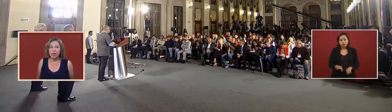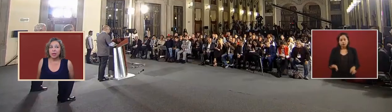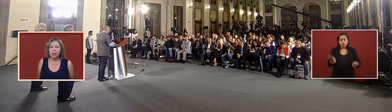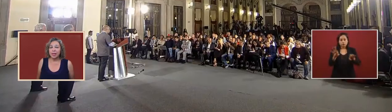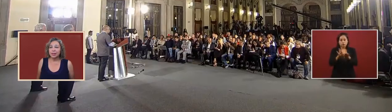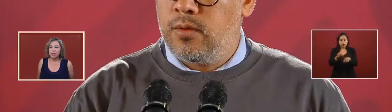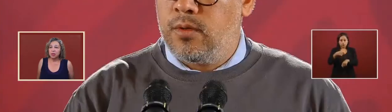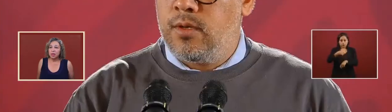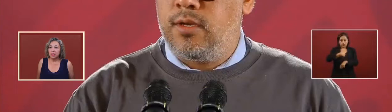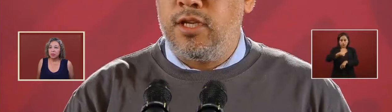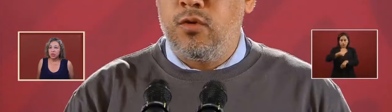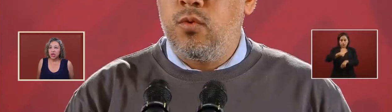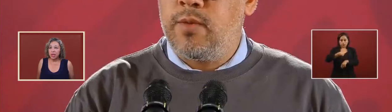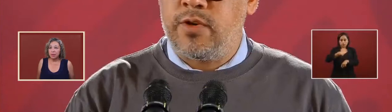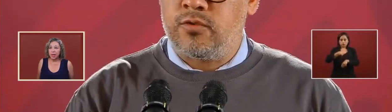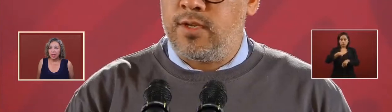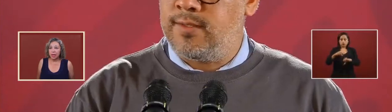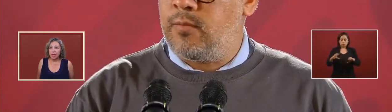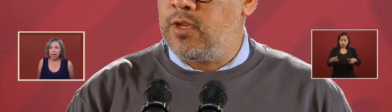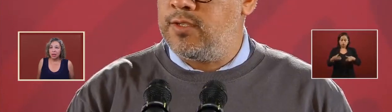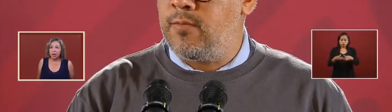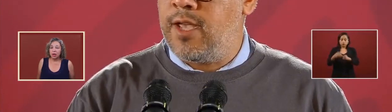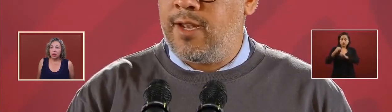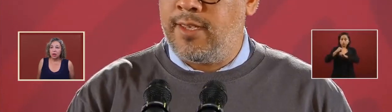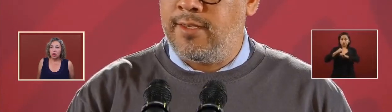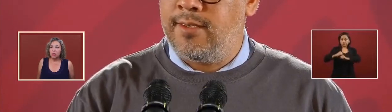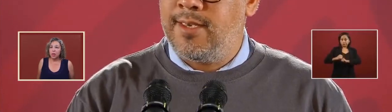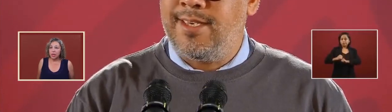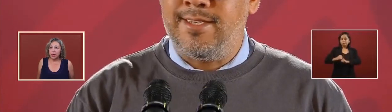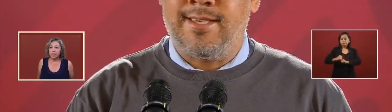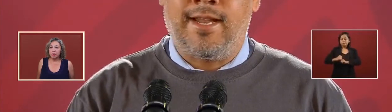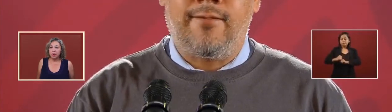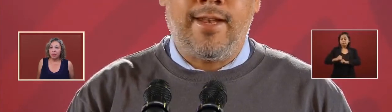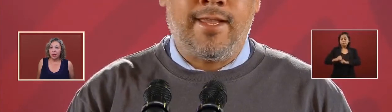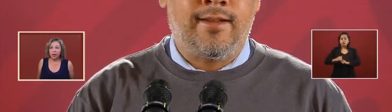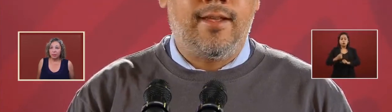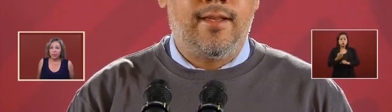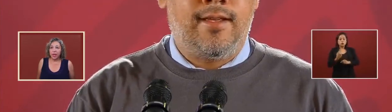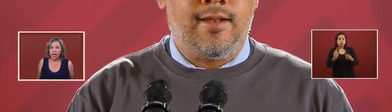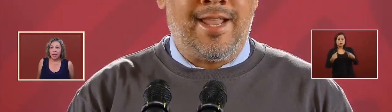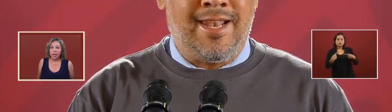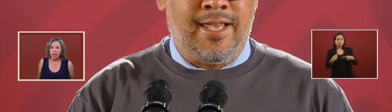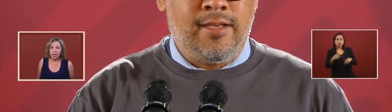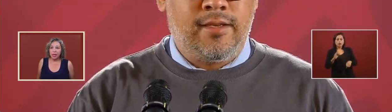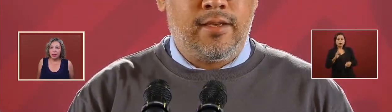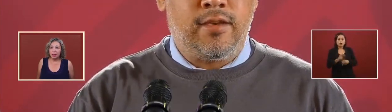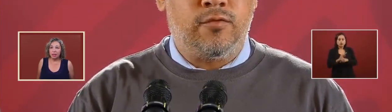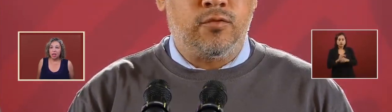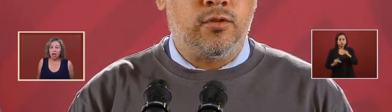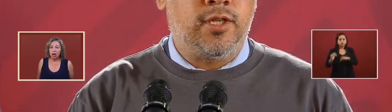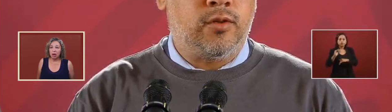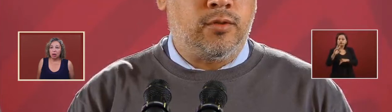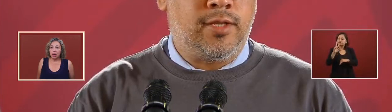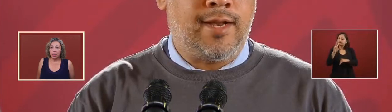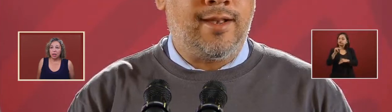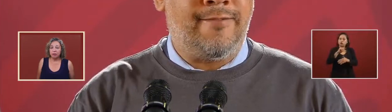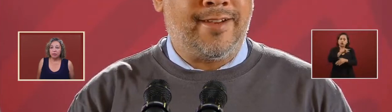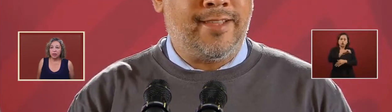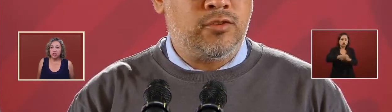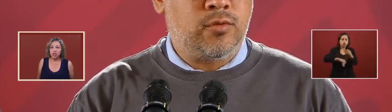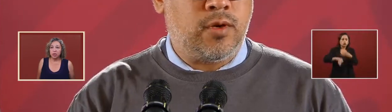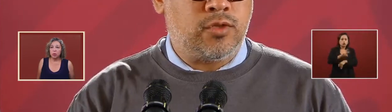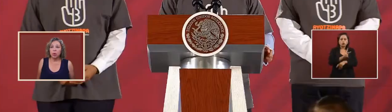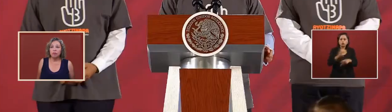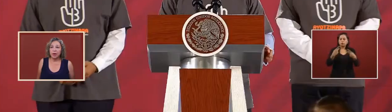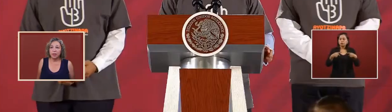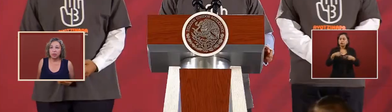that the unit which i am heading no one is above the law and it is the law in